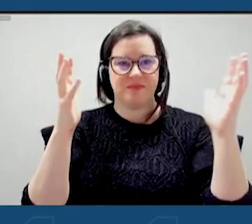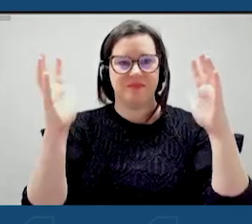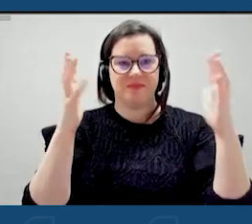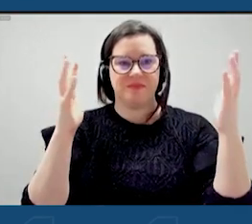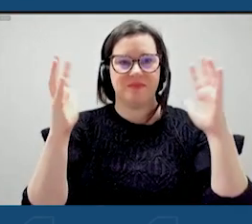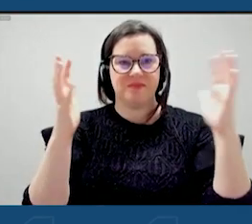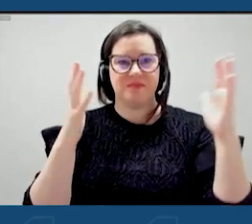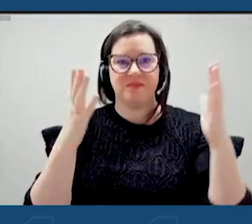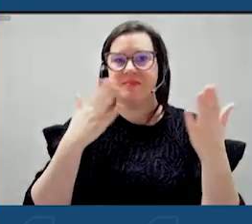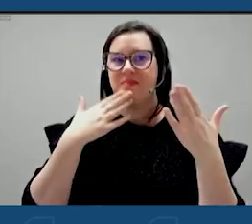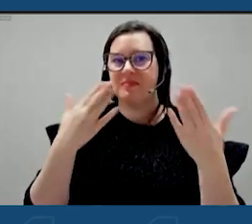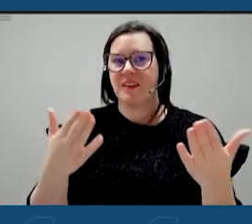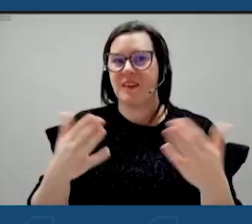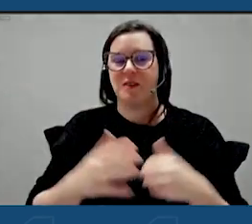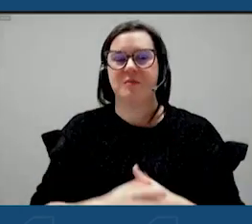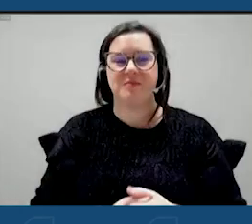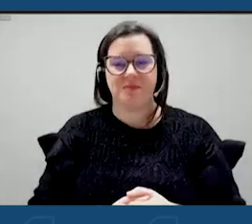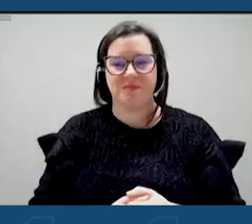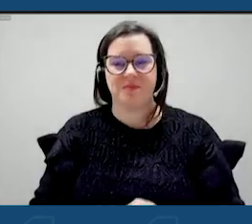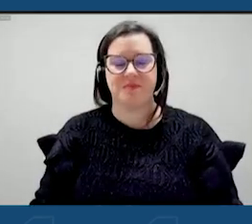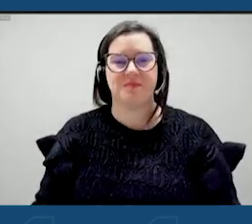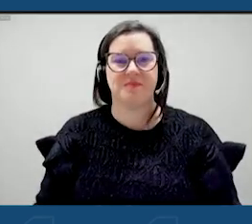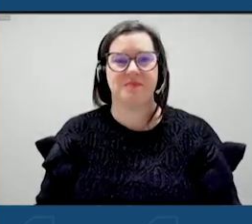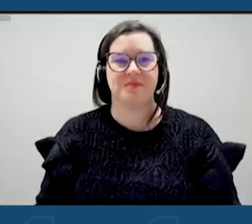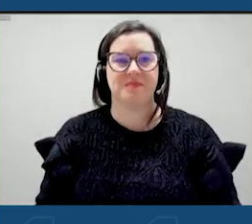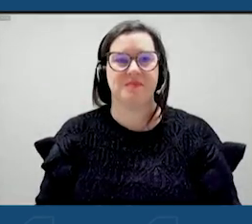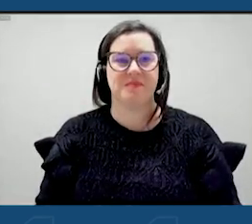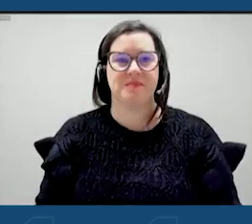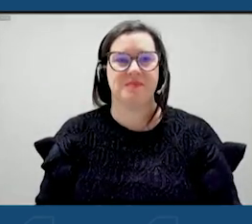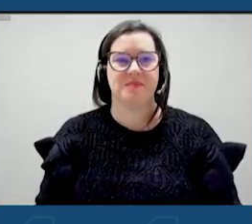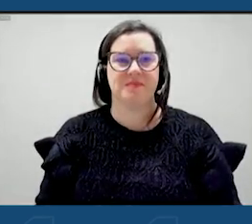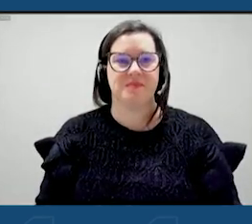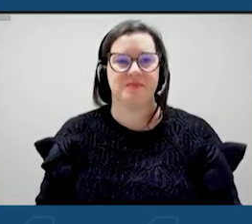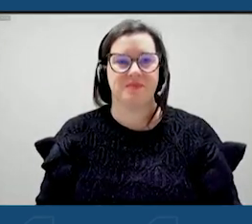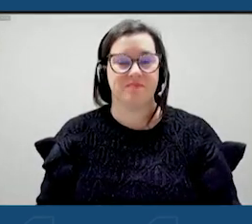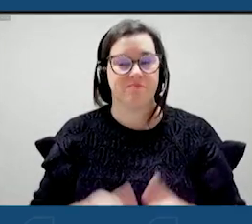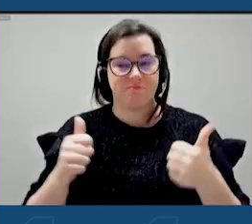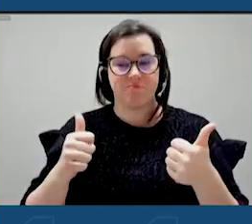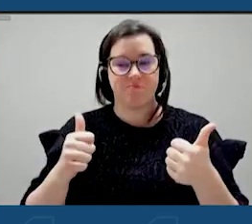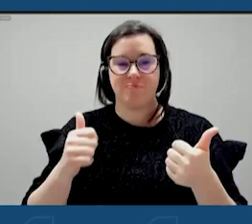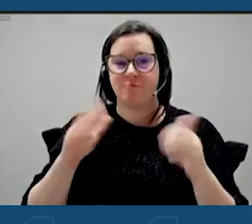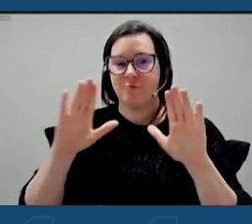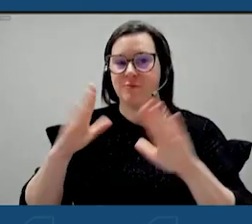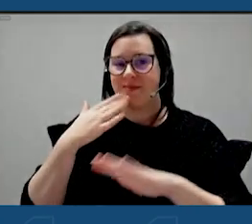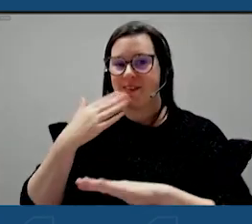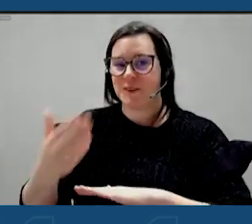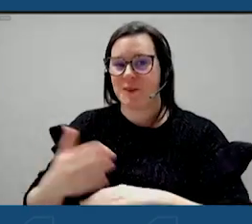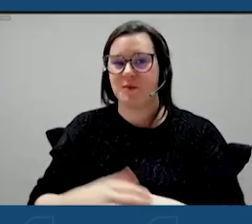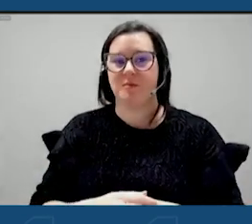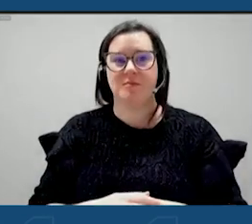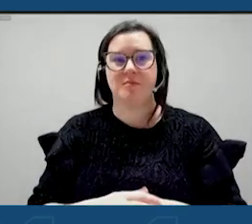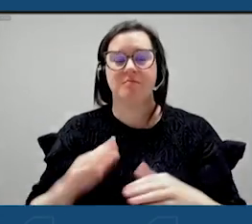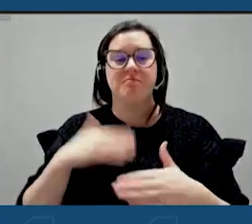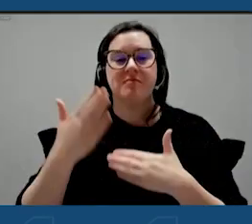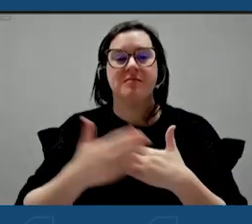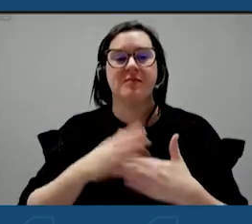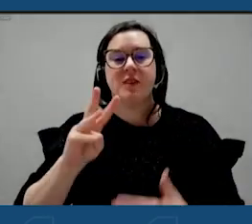Thank you. Thank you. Great. Great. Thank you, Dunkirk. Next, Wellsville, Mayor.